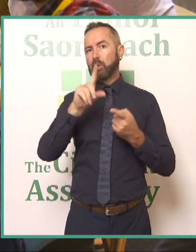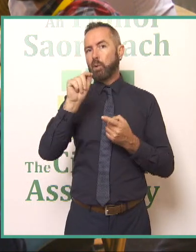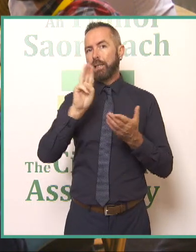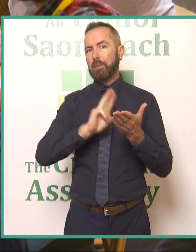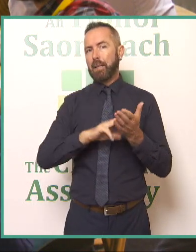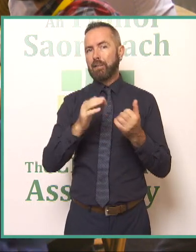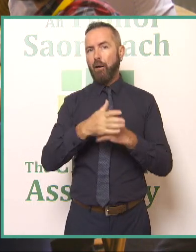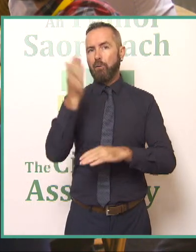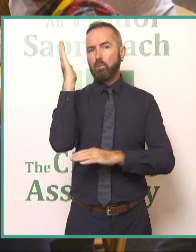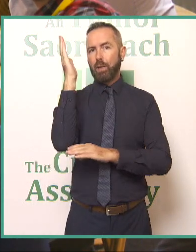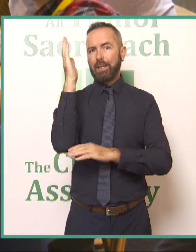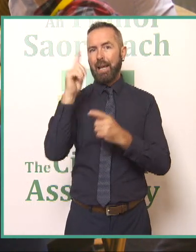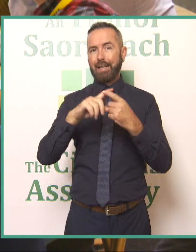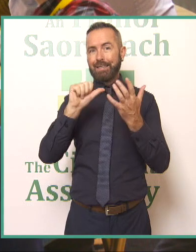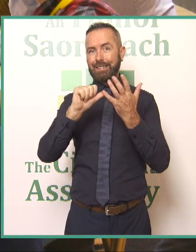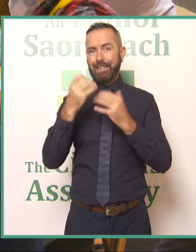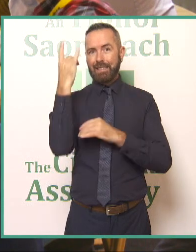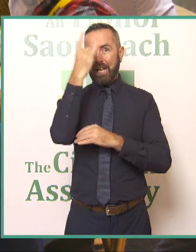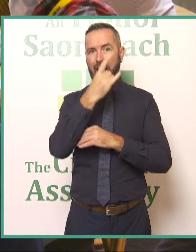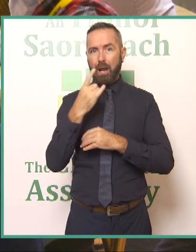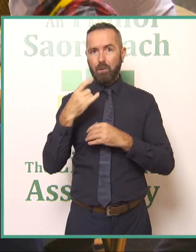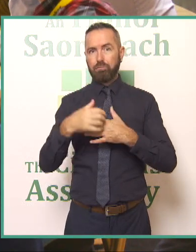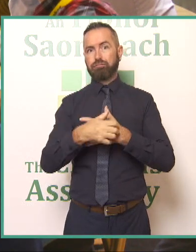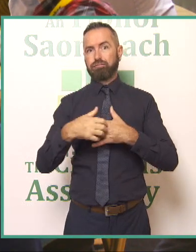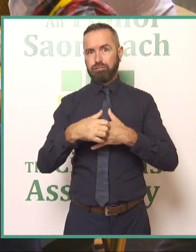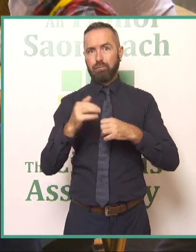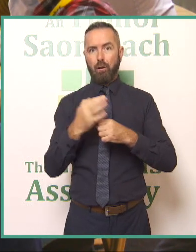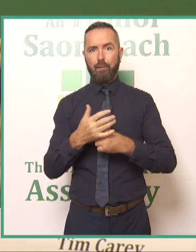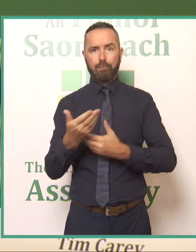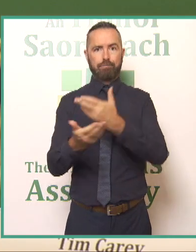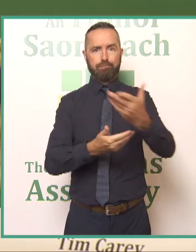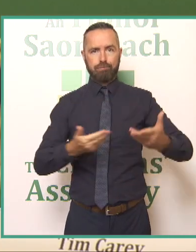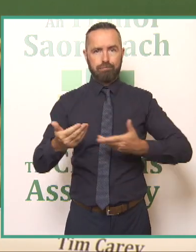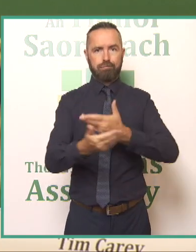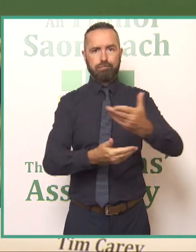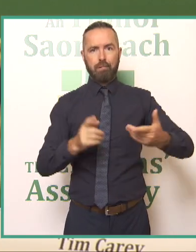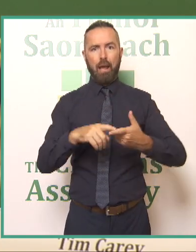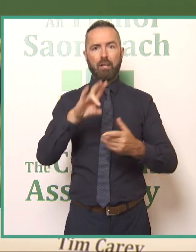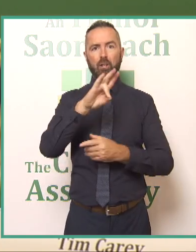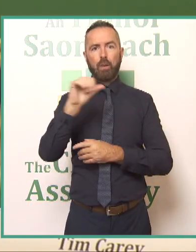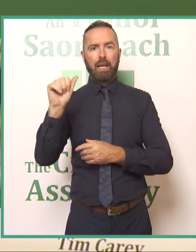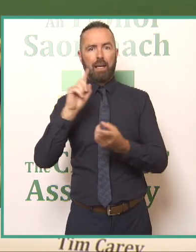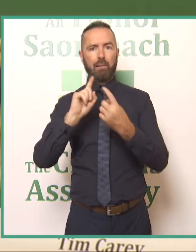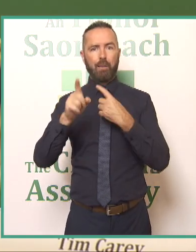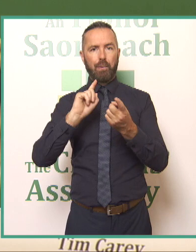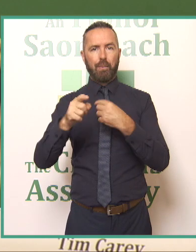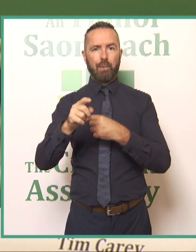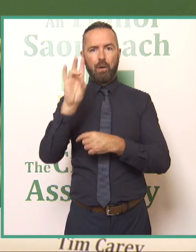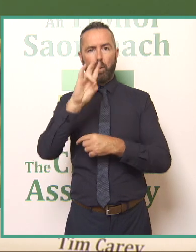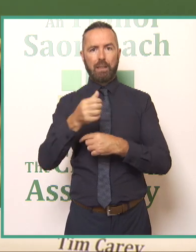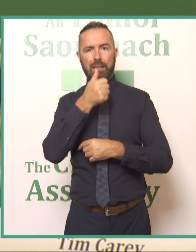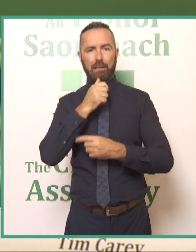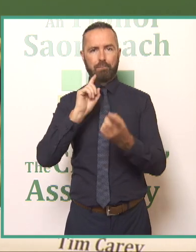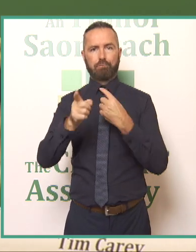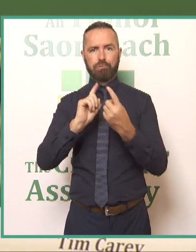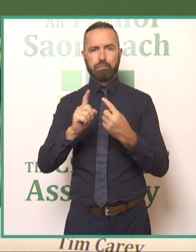presentations and about six hours of discussions and Q&A so this really is part of the process is